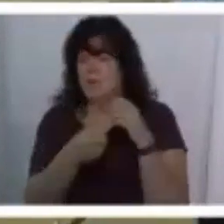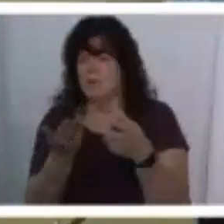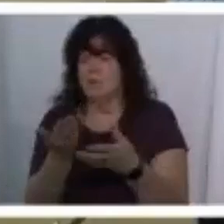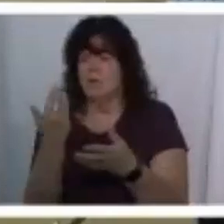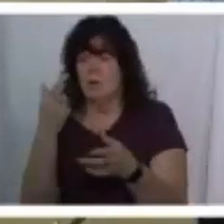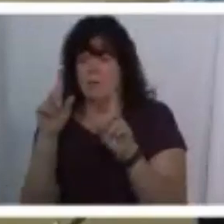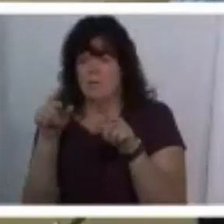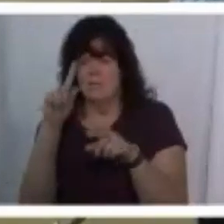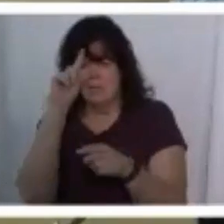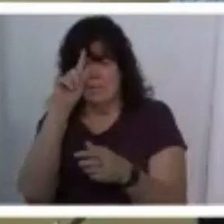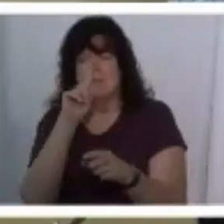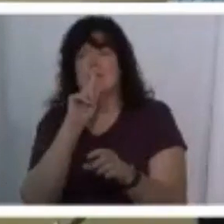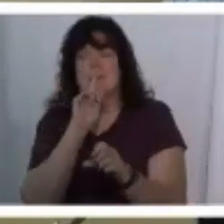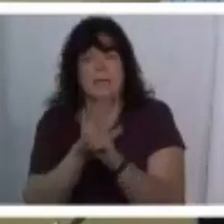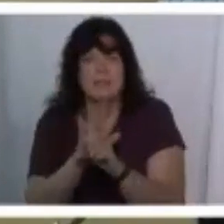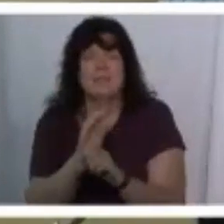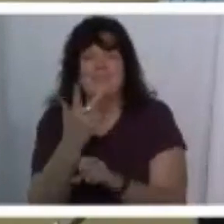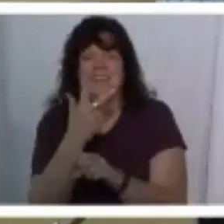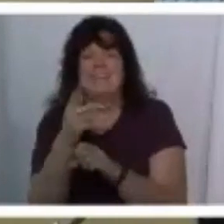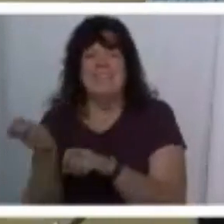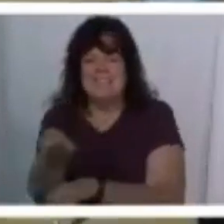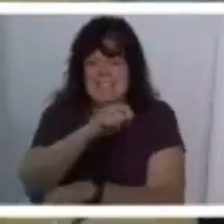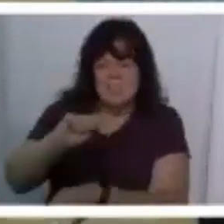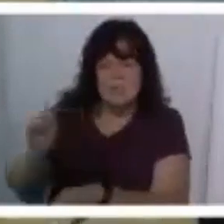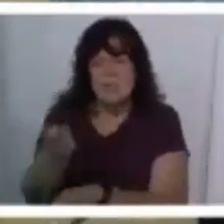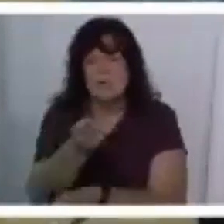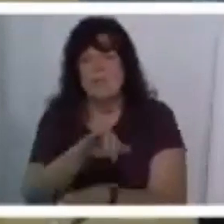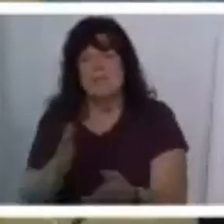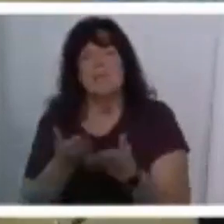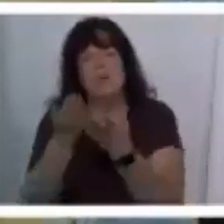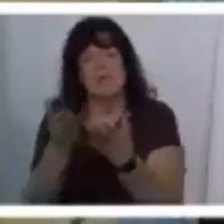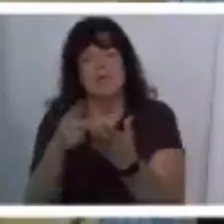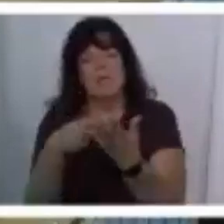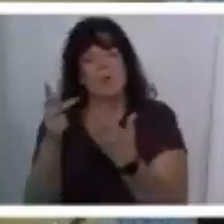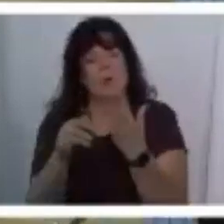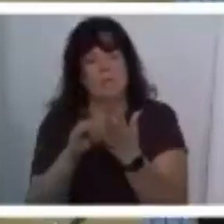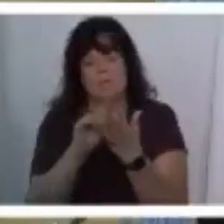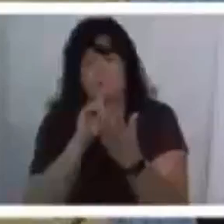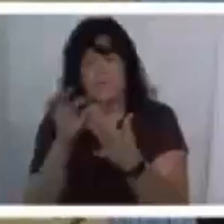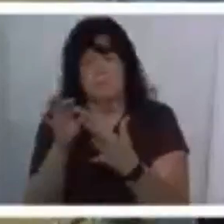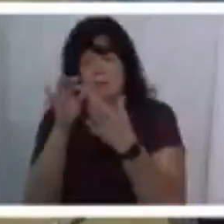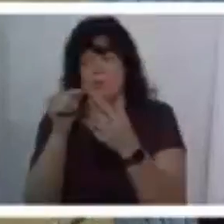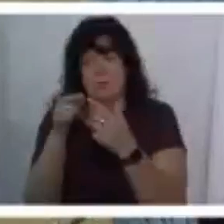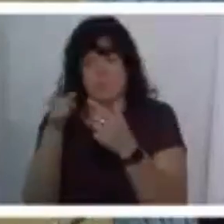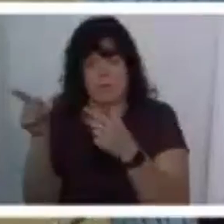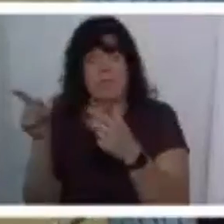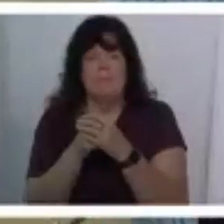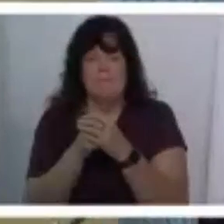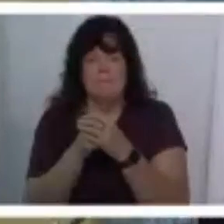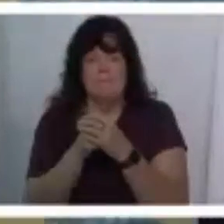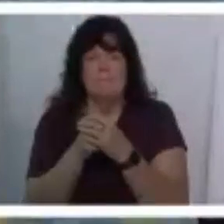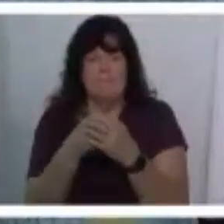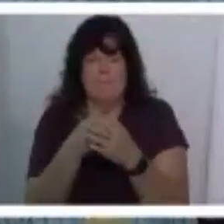went to the dedication of three tennis courts um which has provided a program that's really special for them um